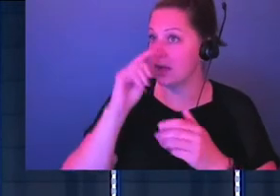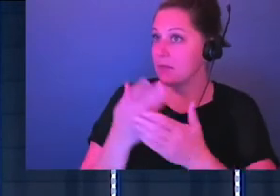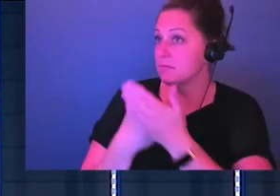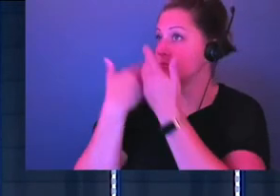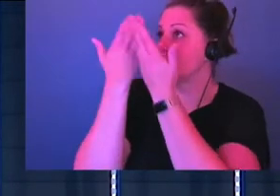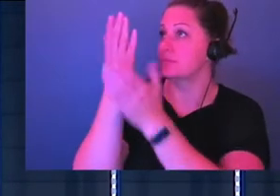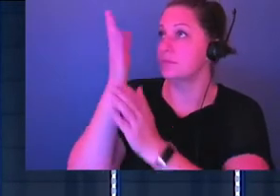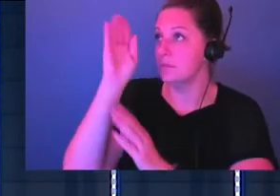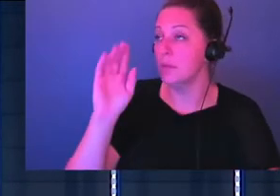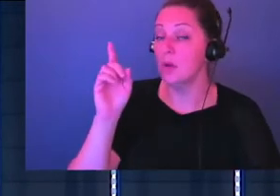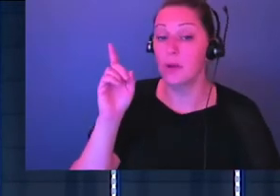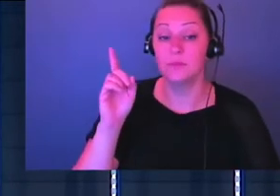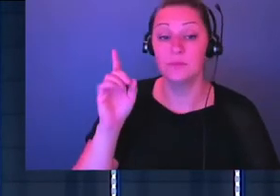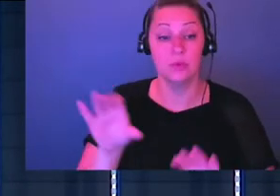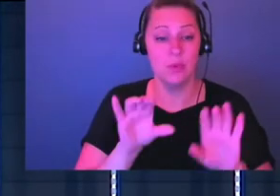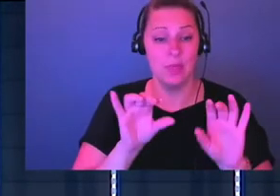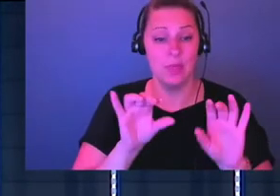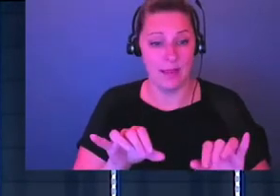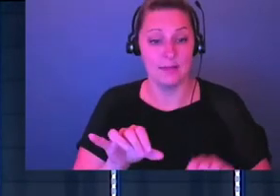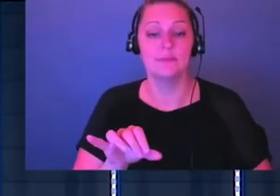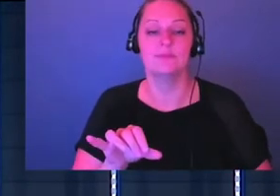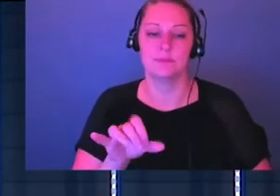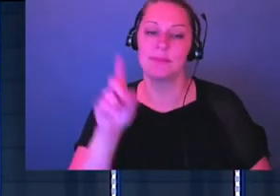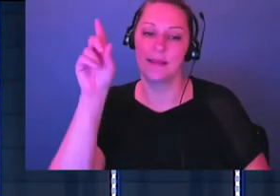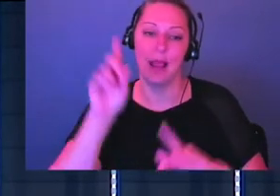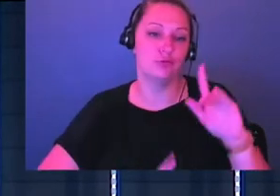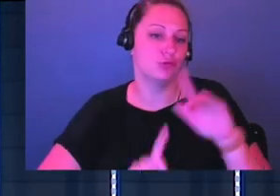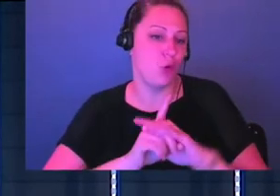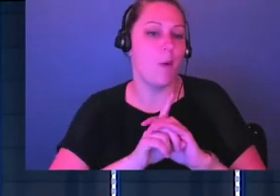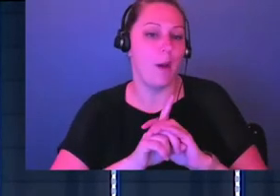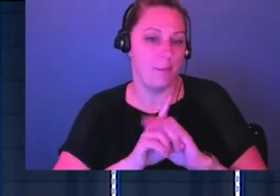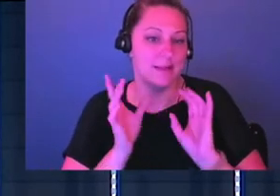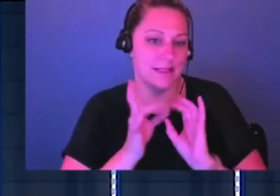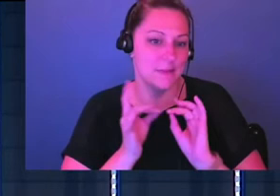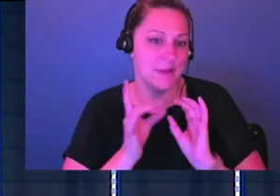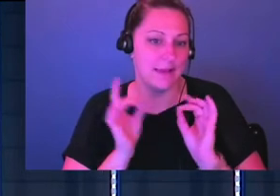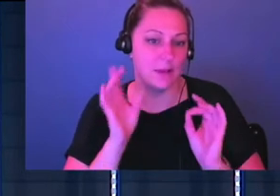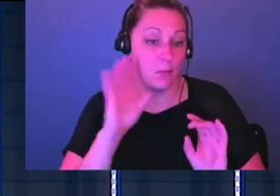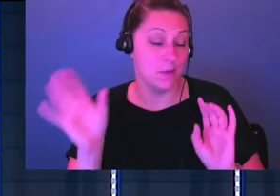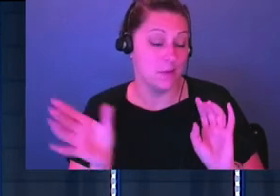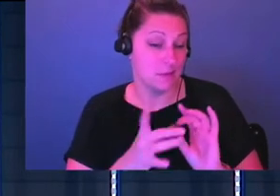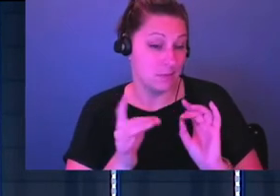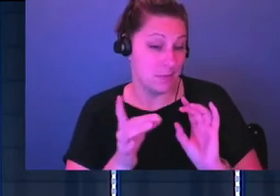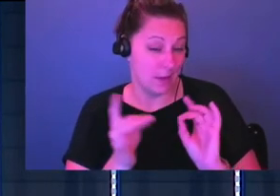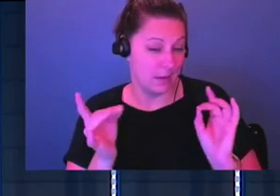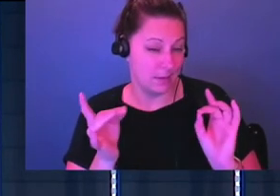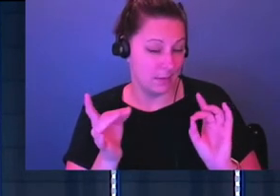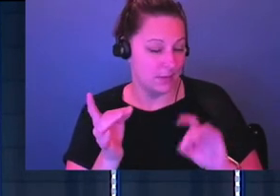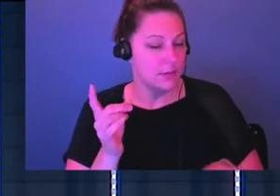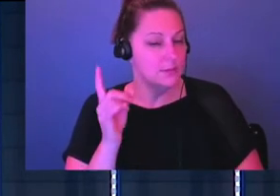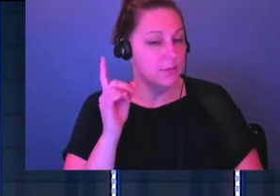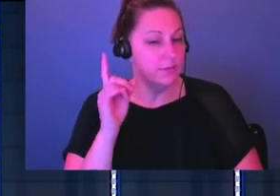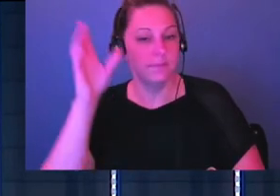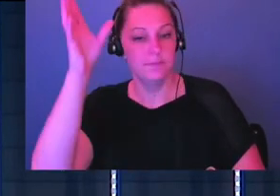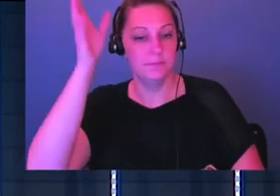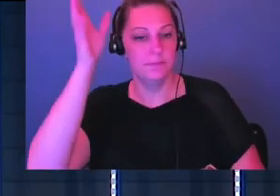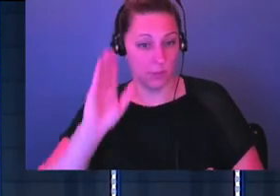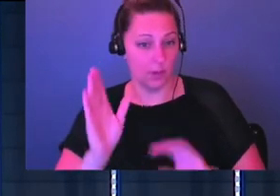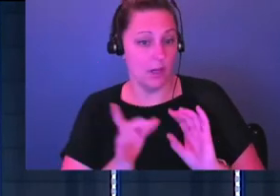Because sometimes when we do that, he can show up and speak. And not only will he speak. I don't know if y'all know this, but when God speaks,